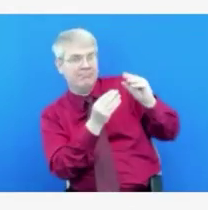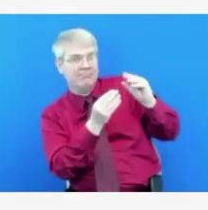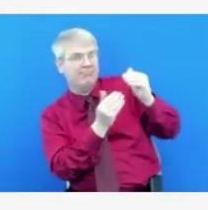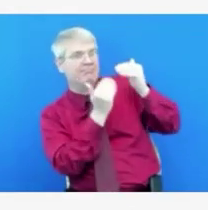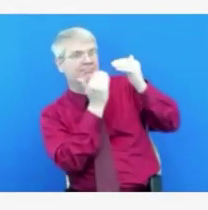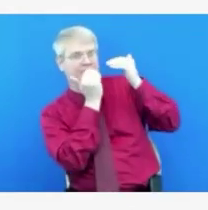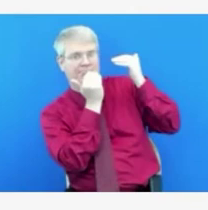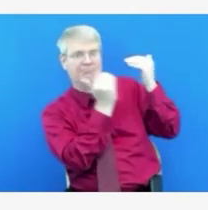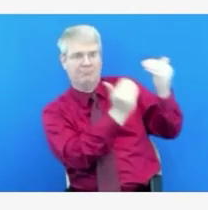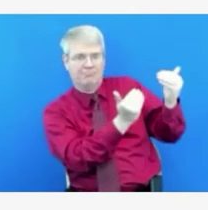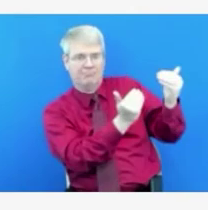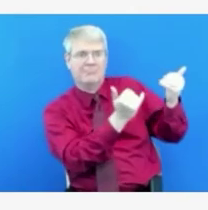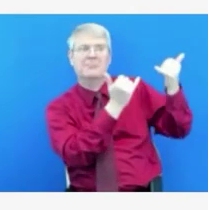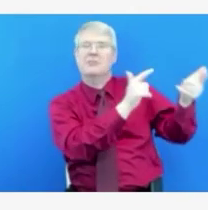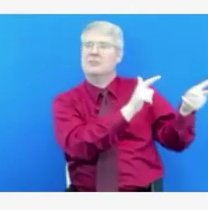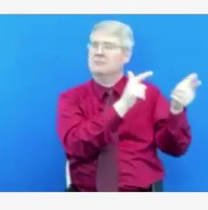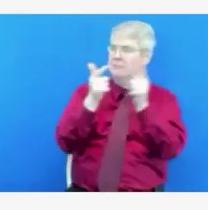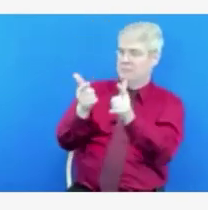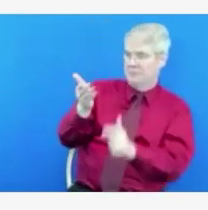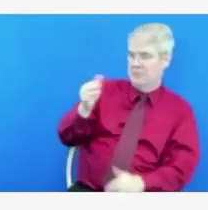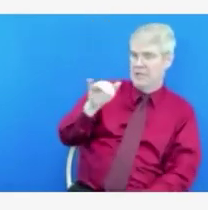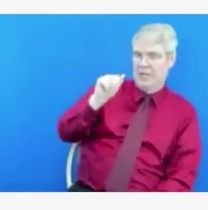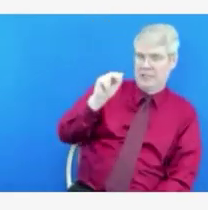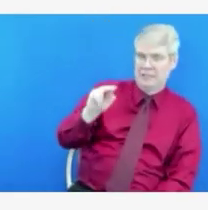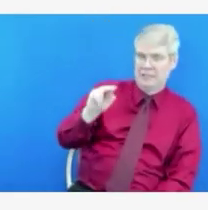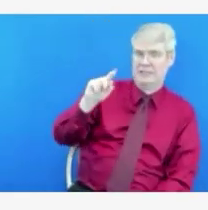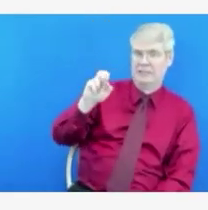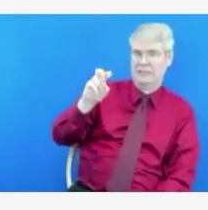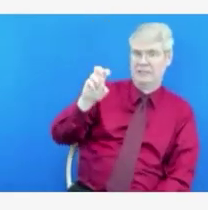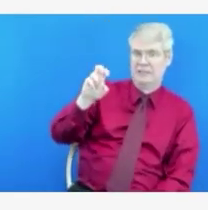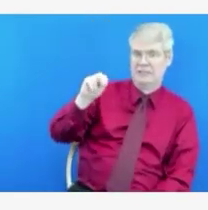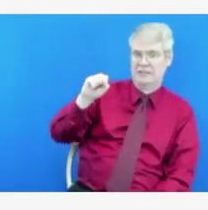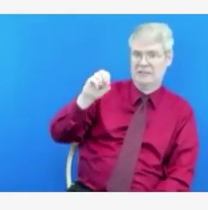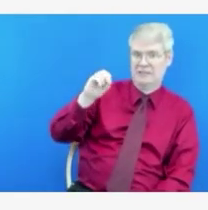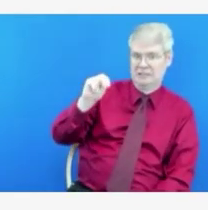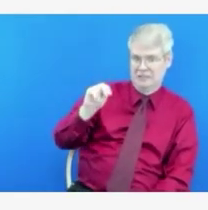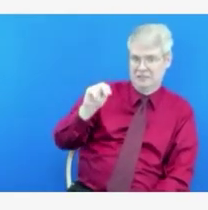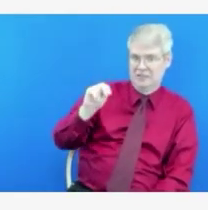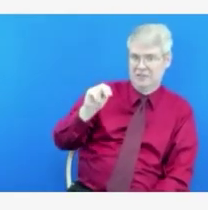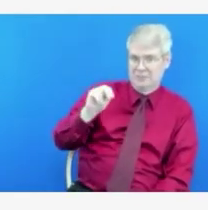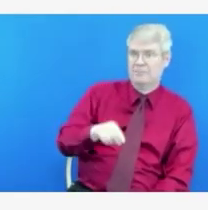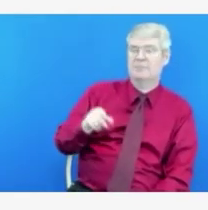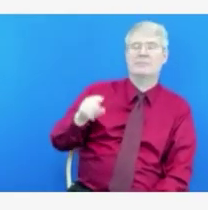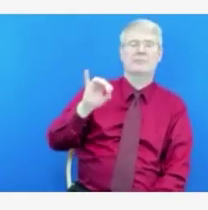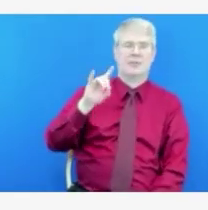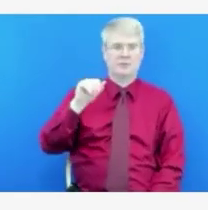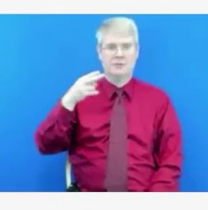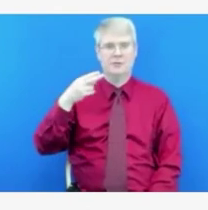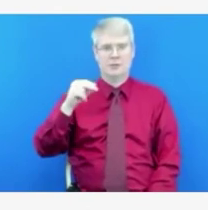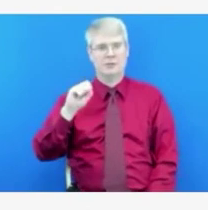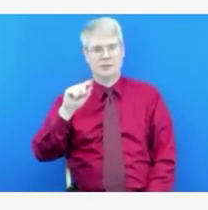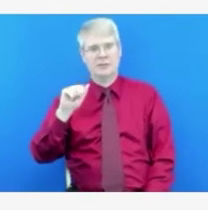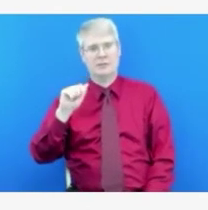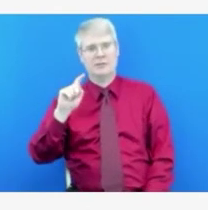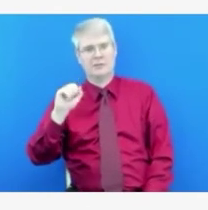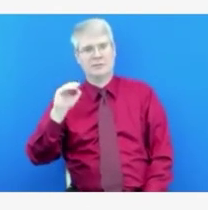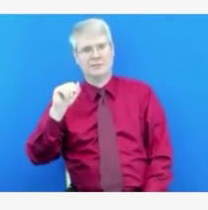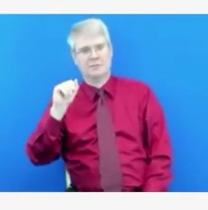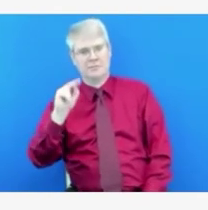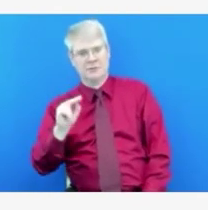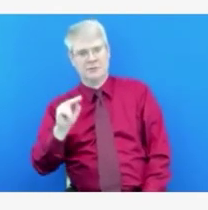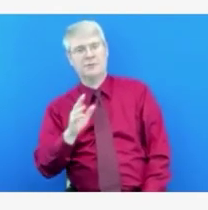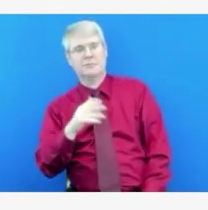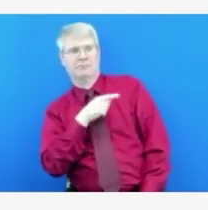Thanks. is Ian from the Idaho Statesman. This is probably for Dr. Turner. A couple of weeks ago, the modeling used by health and welfare